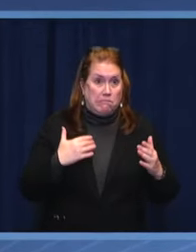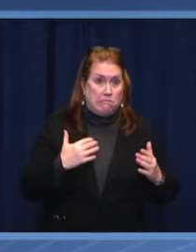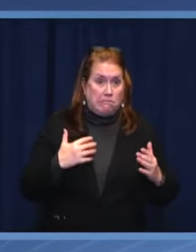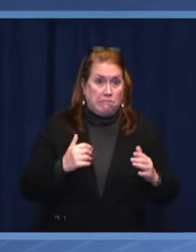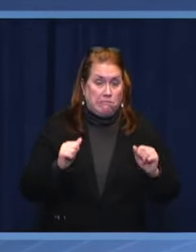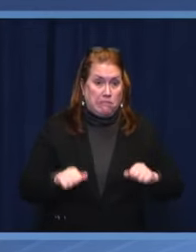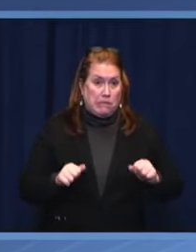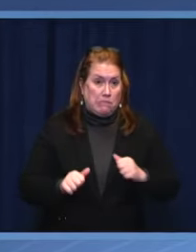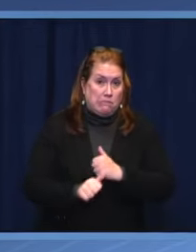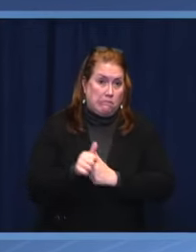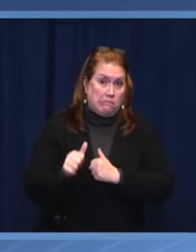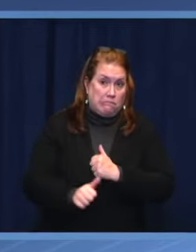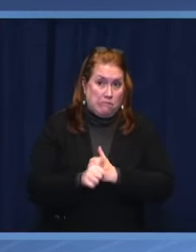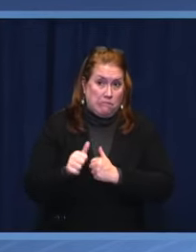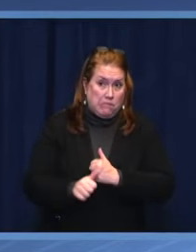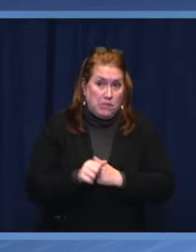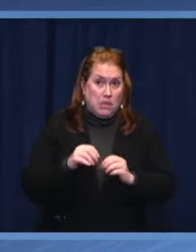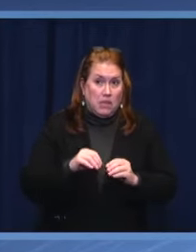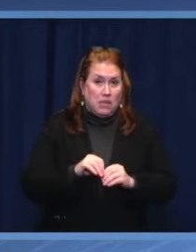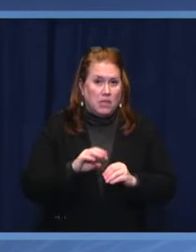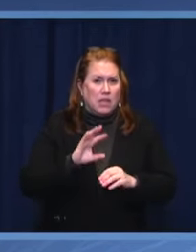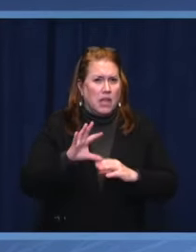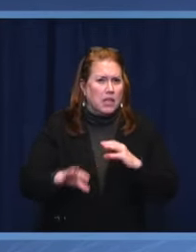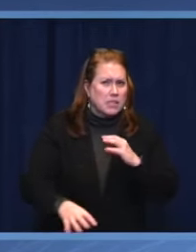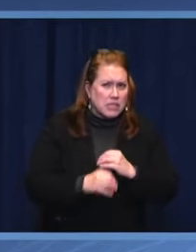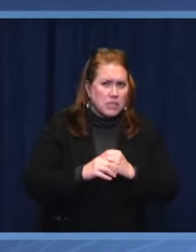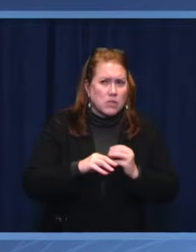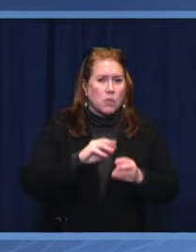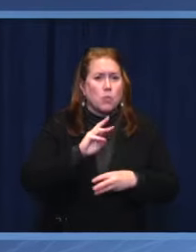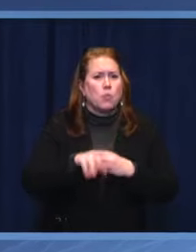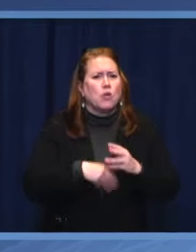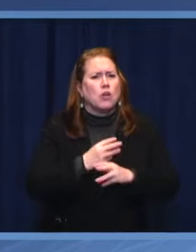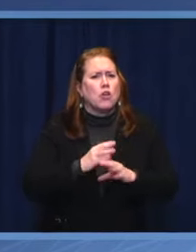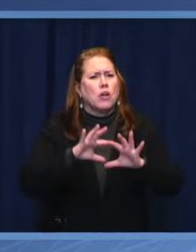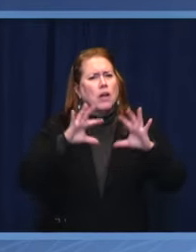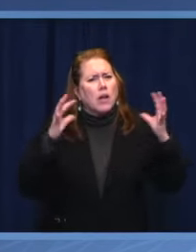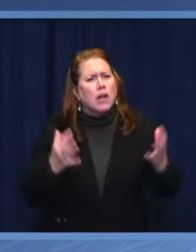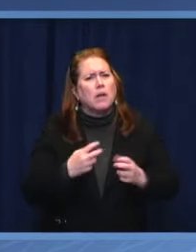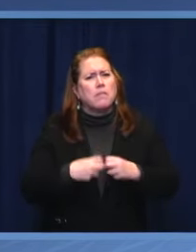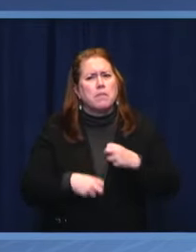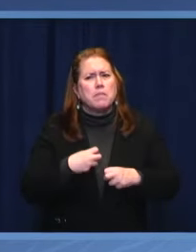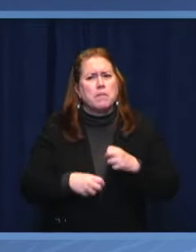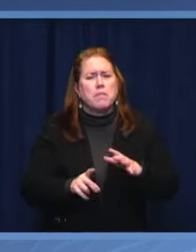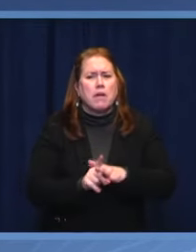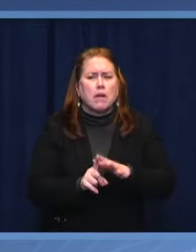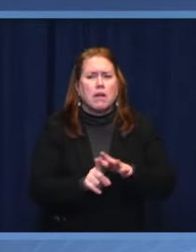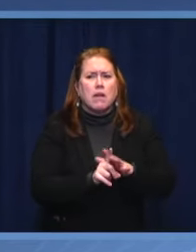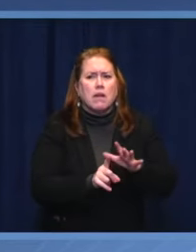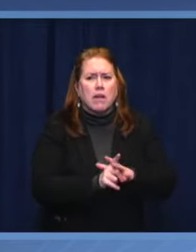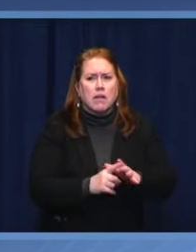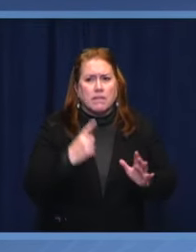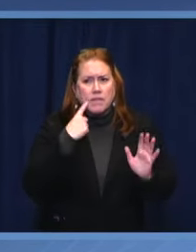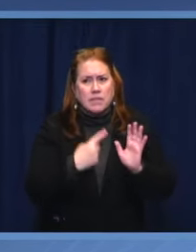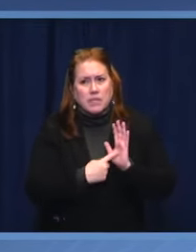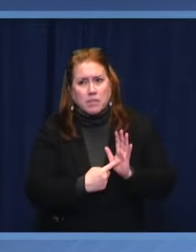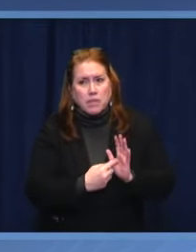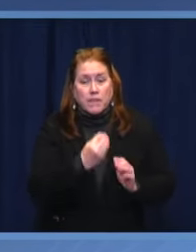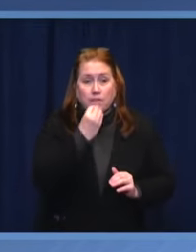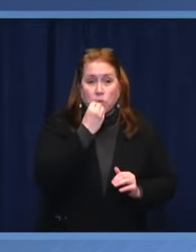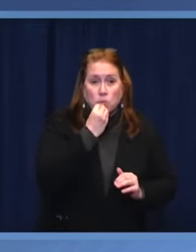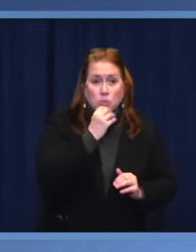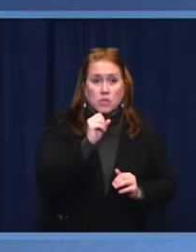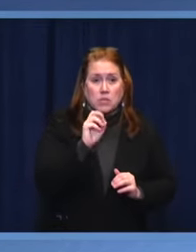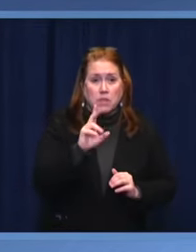additional global problems, such as food insecurity and